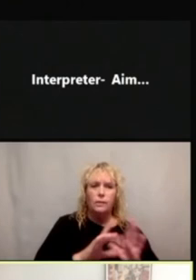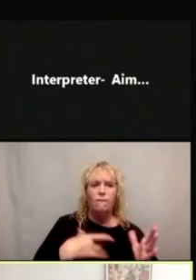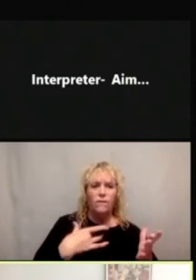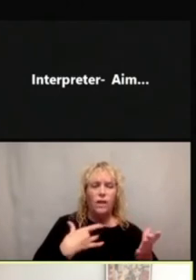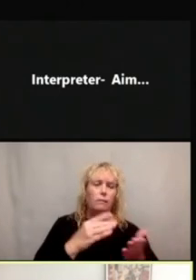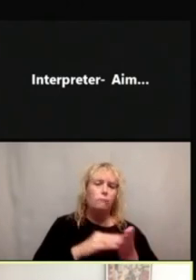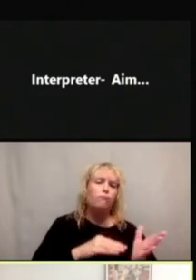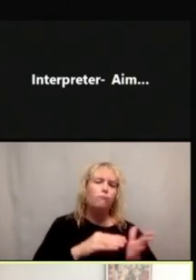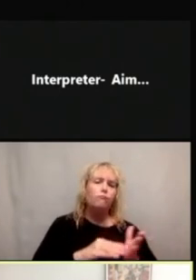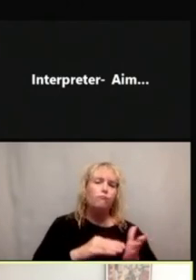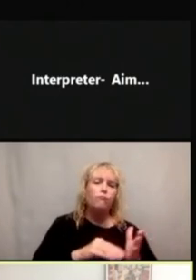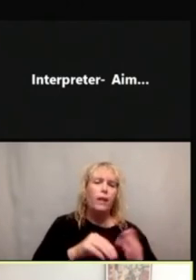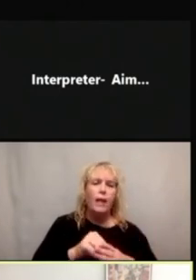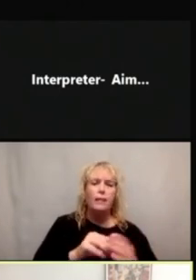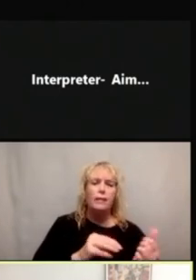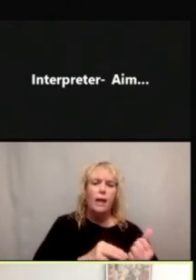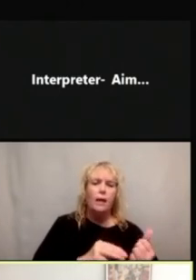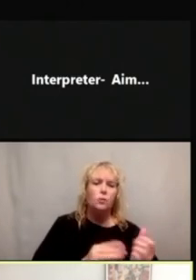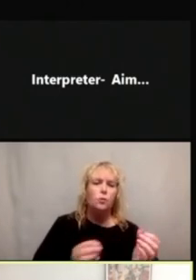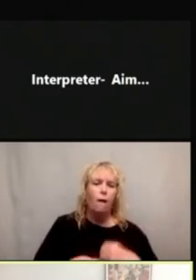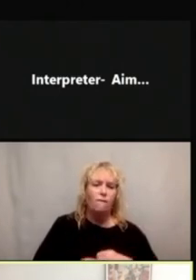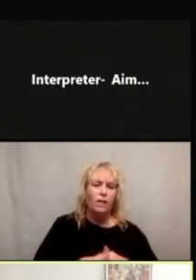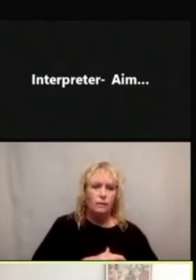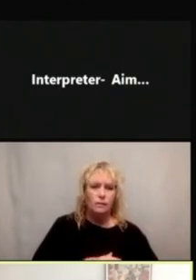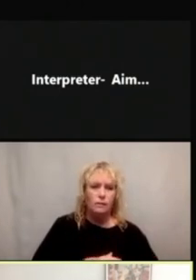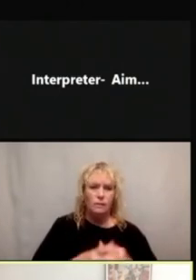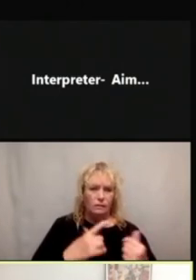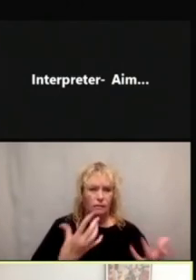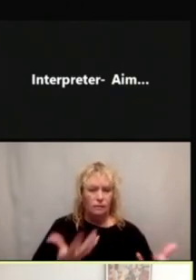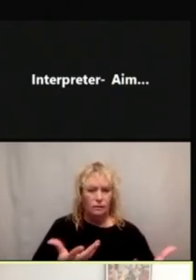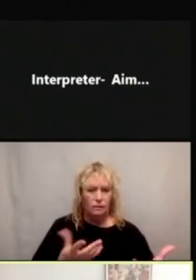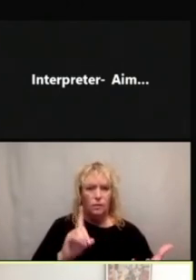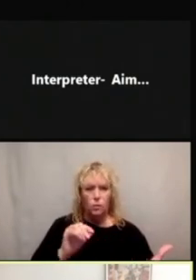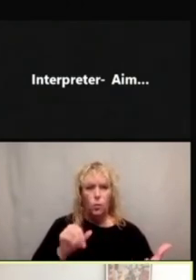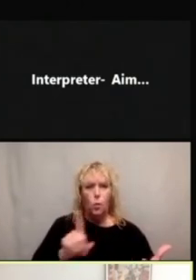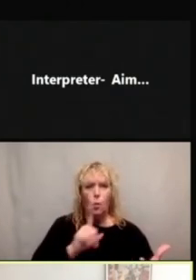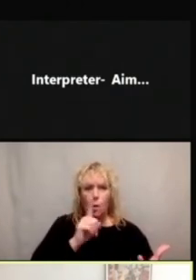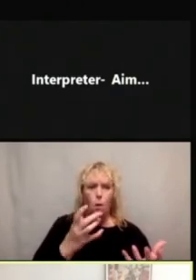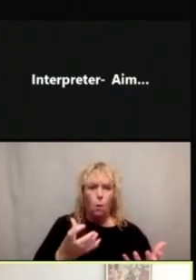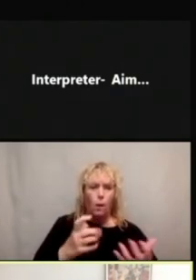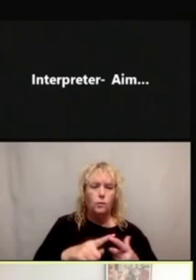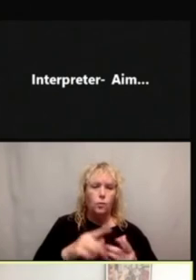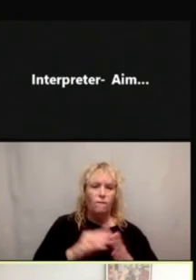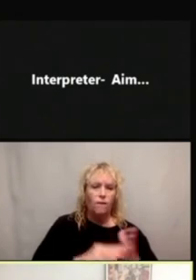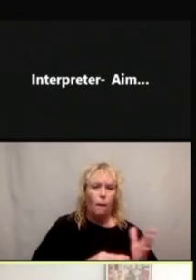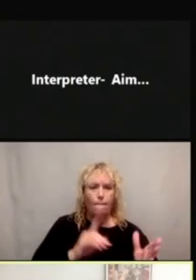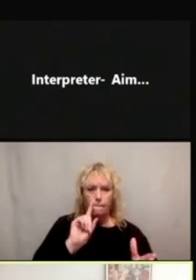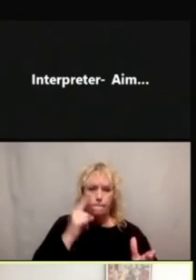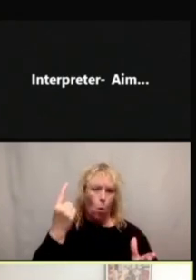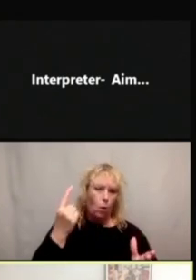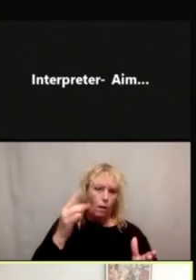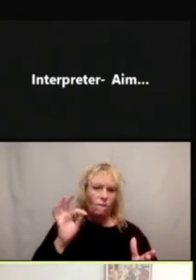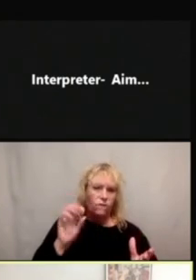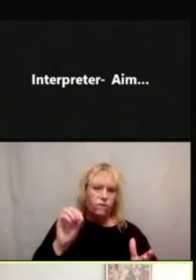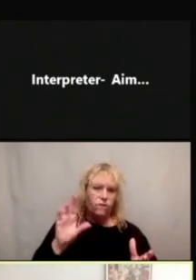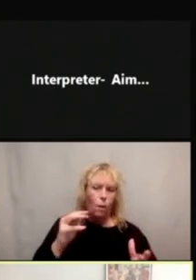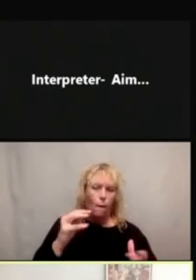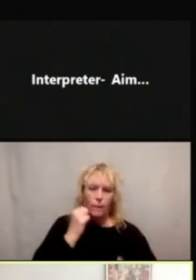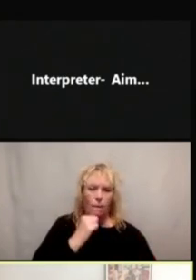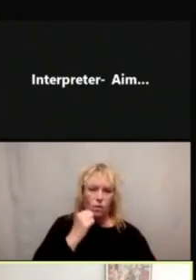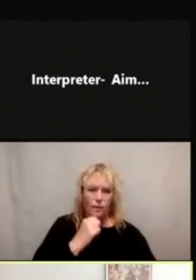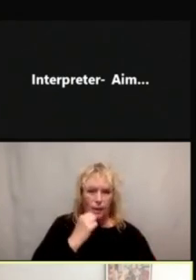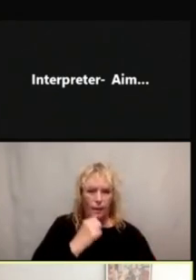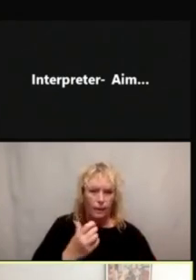the doctor's office, which nobody wants to do that. They said, you really want to be filling out a boring old form every single day? So this